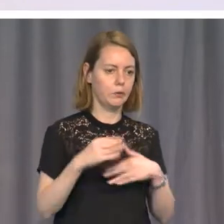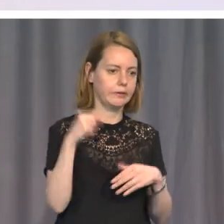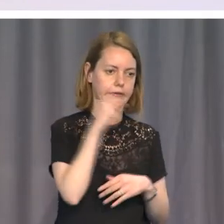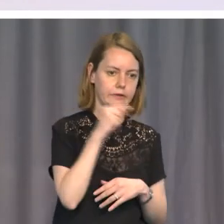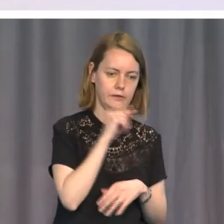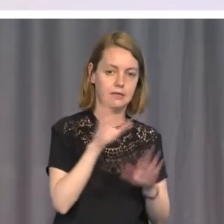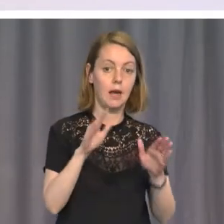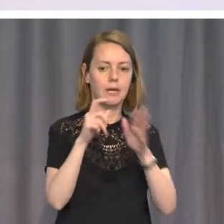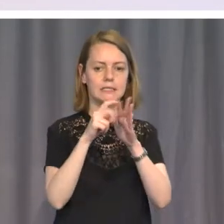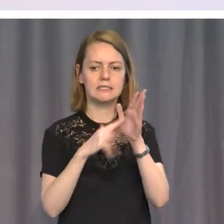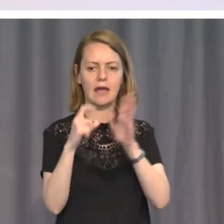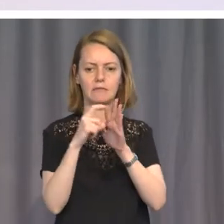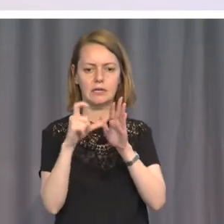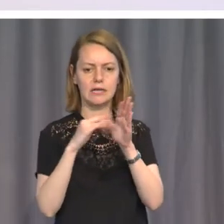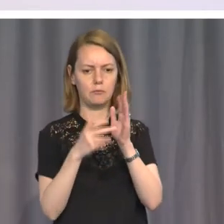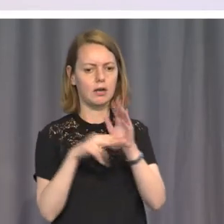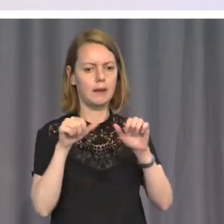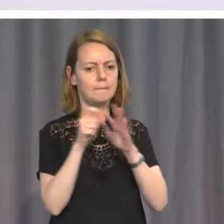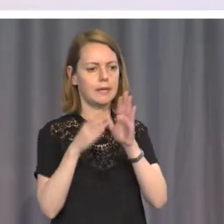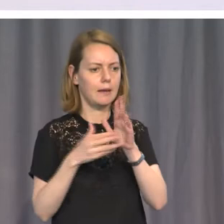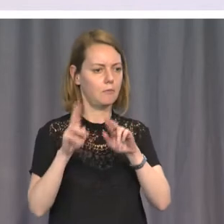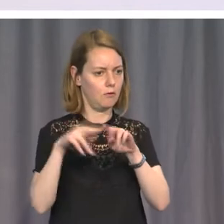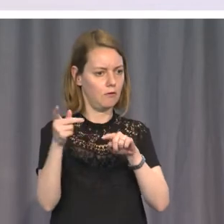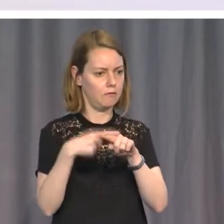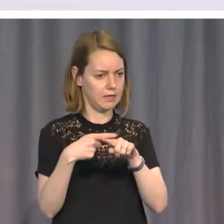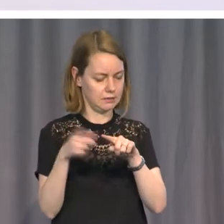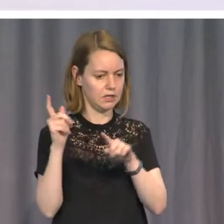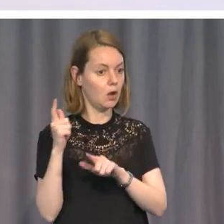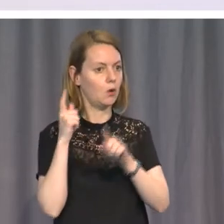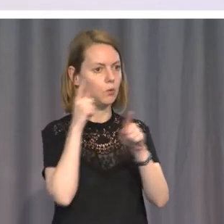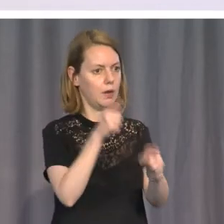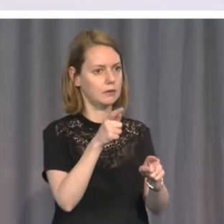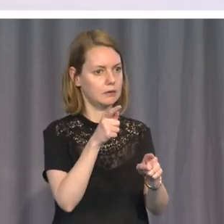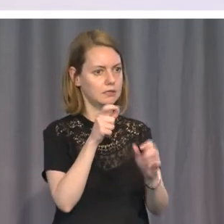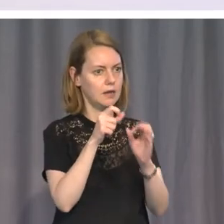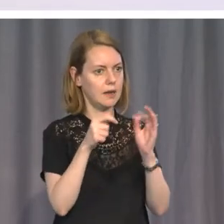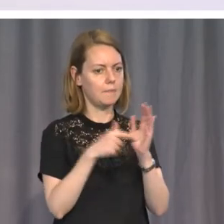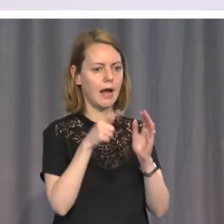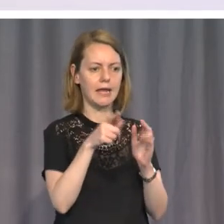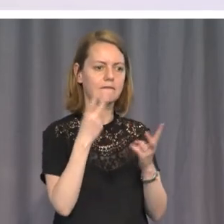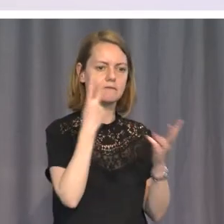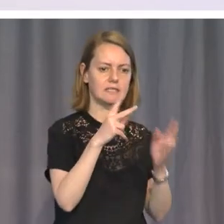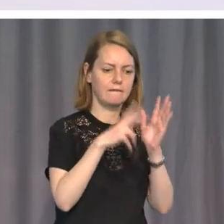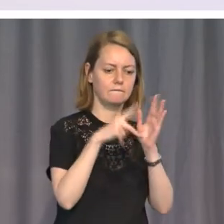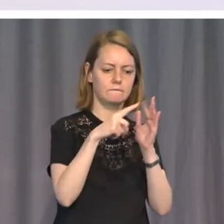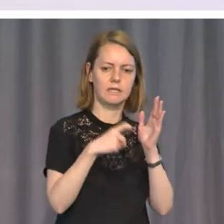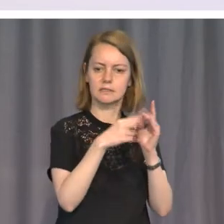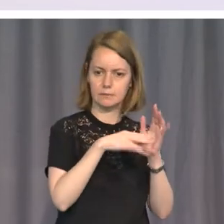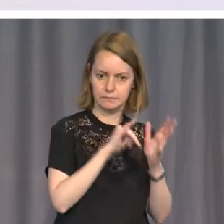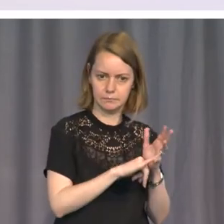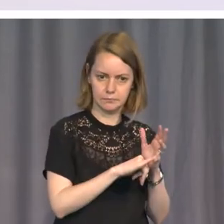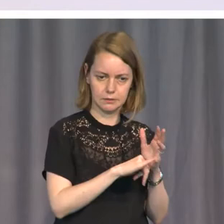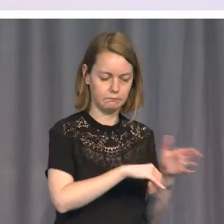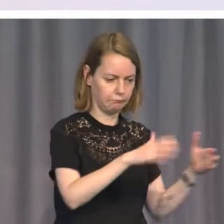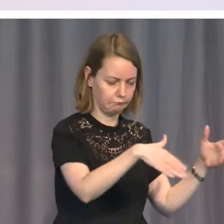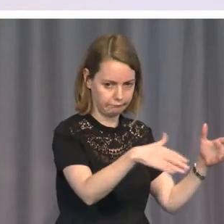Cameron went, but he insisted on going to Jaffna on comforting the victims of the atrocity and talking